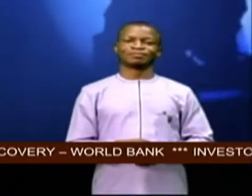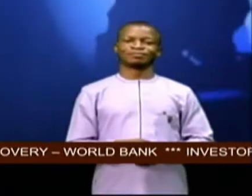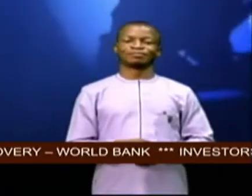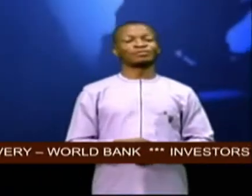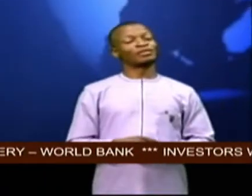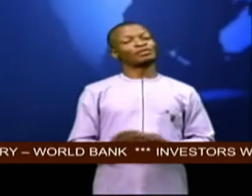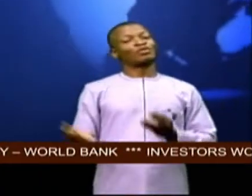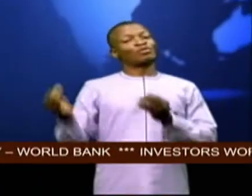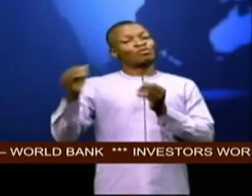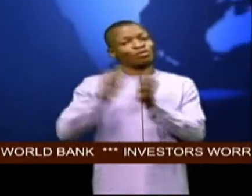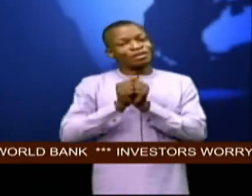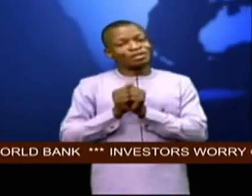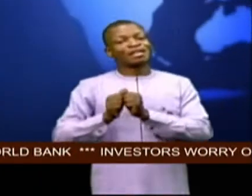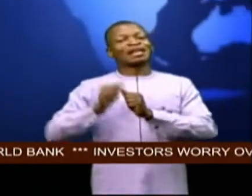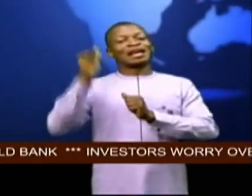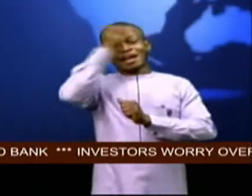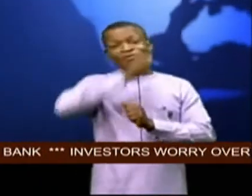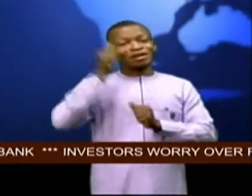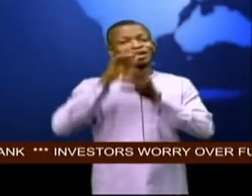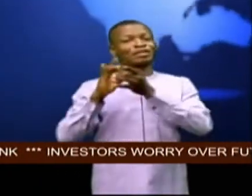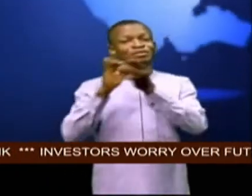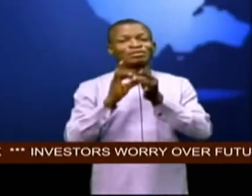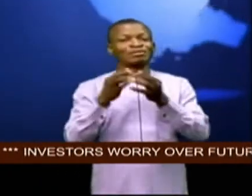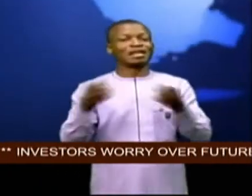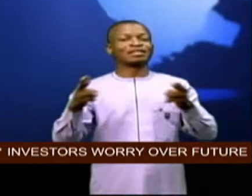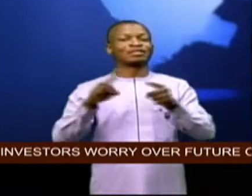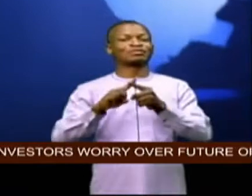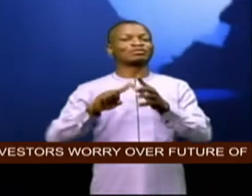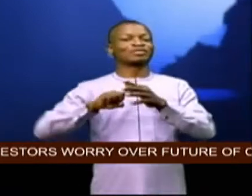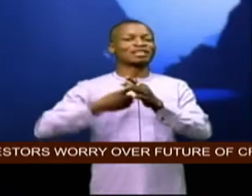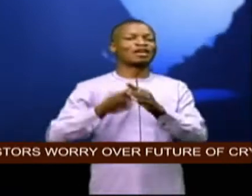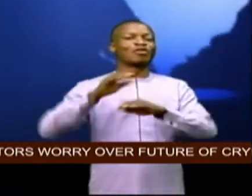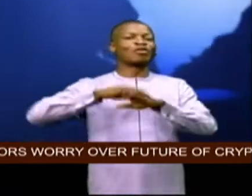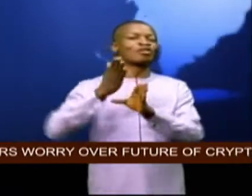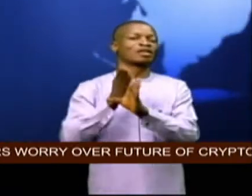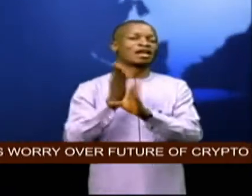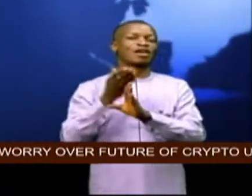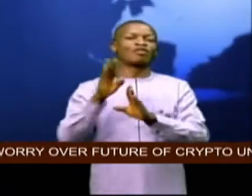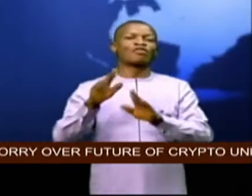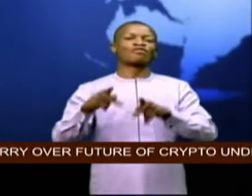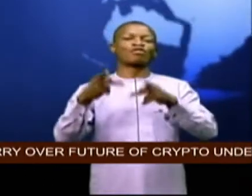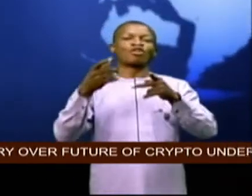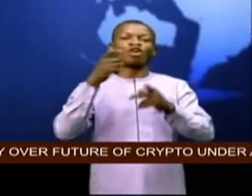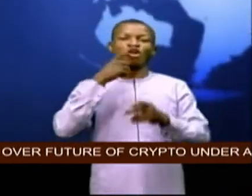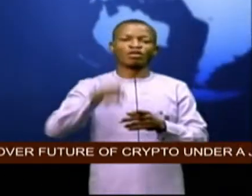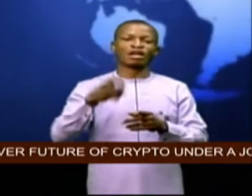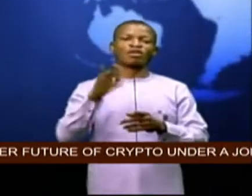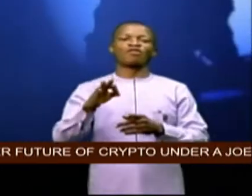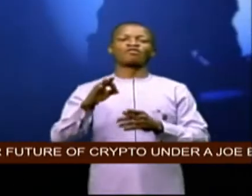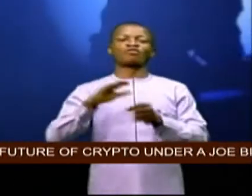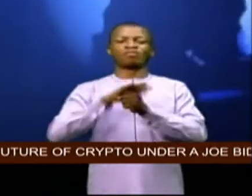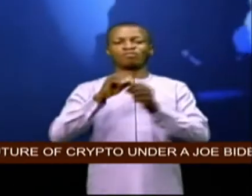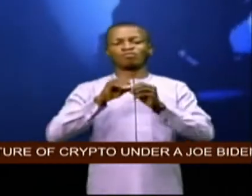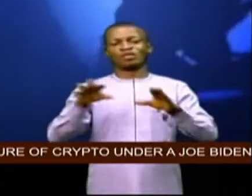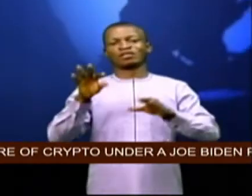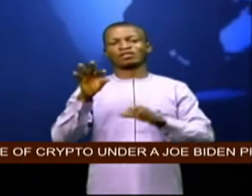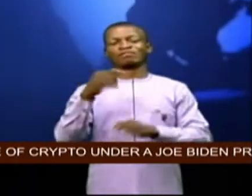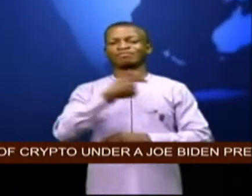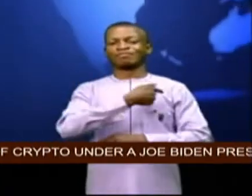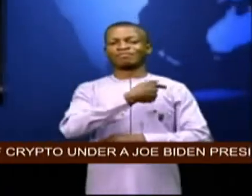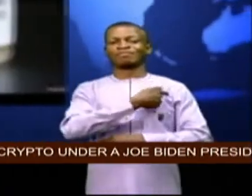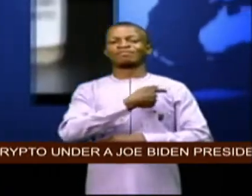plus african union sets to commence online placing of pre-orders of kobe 19 vaccine for member countries